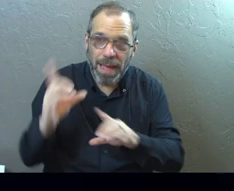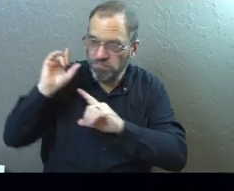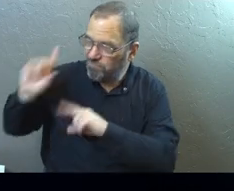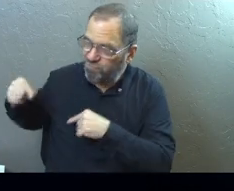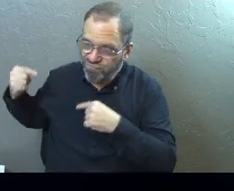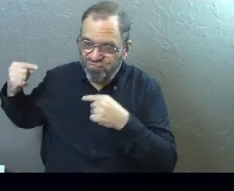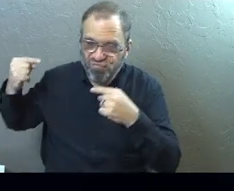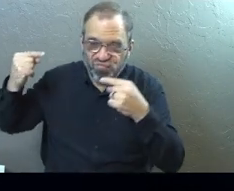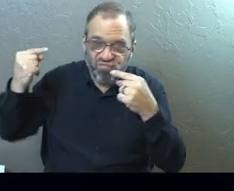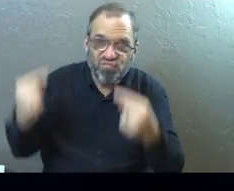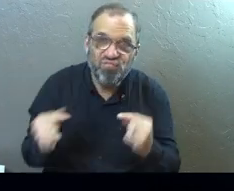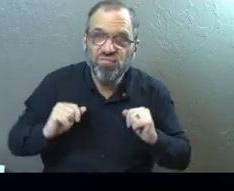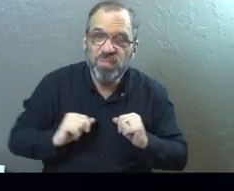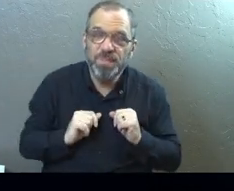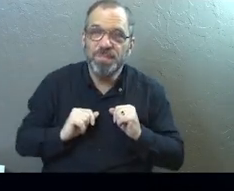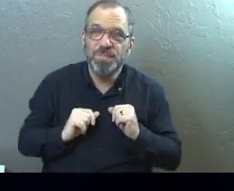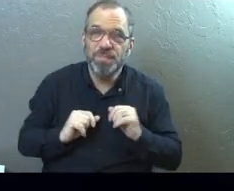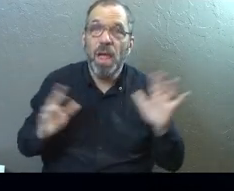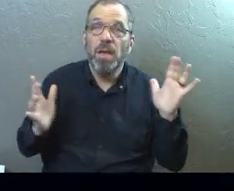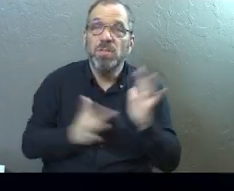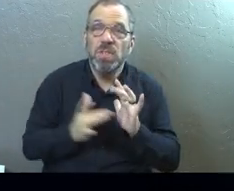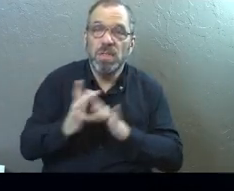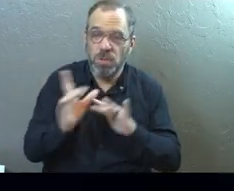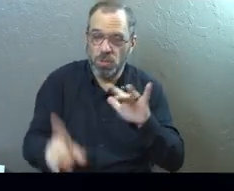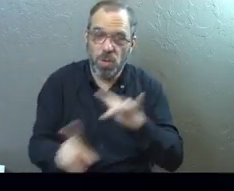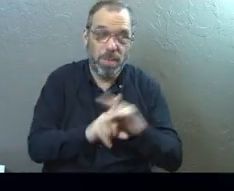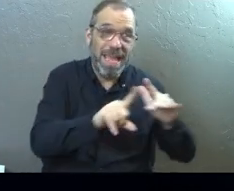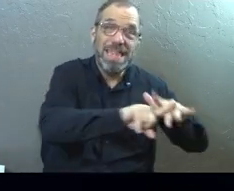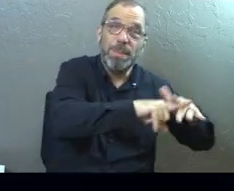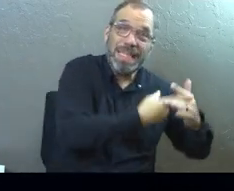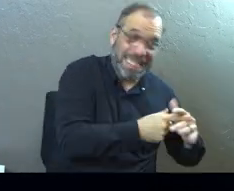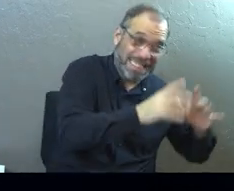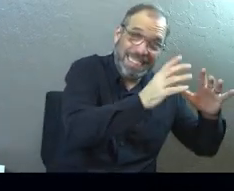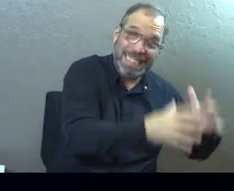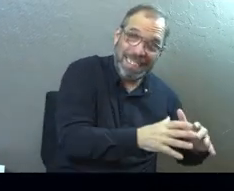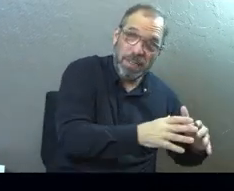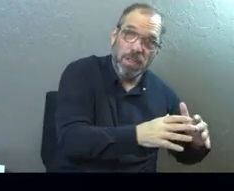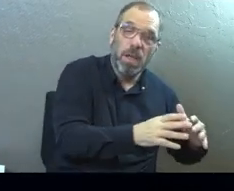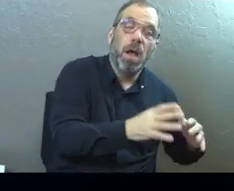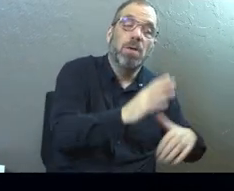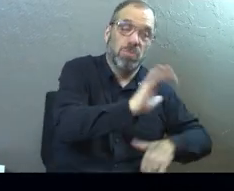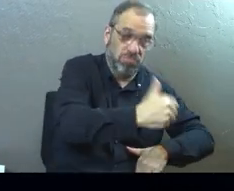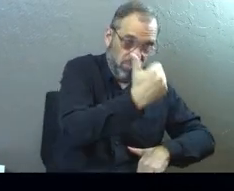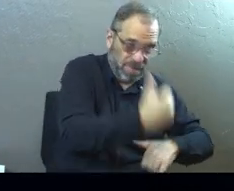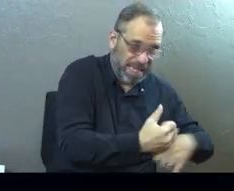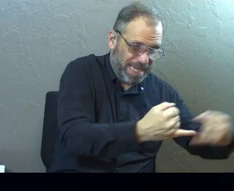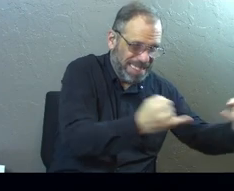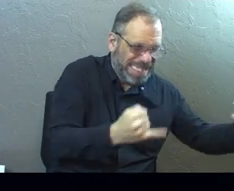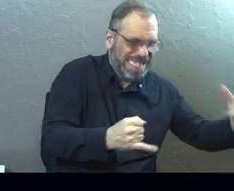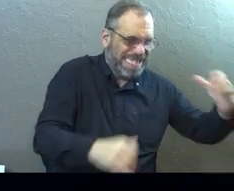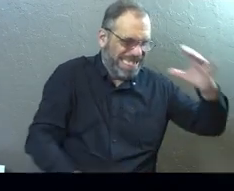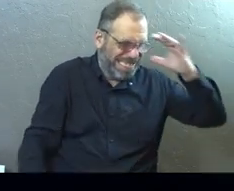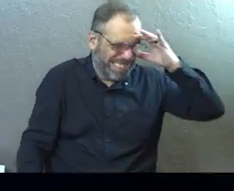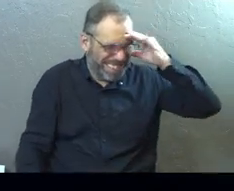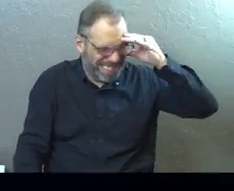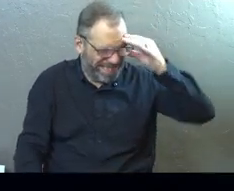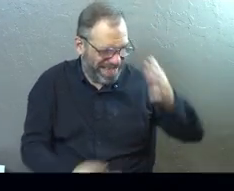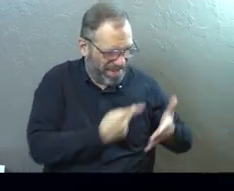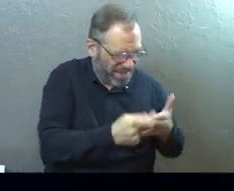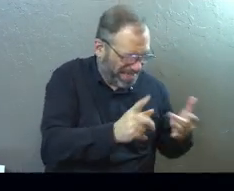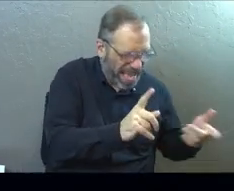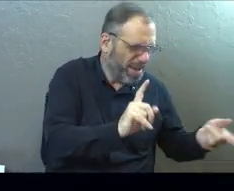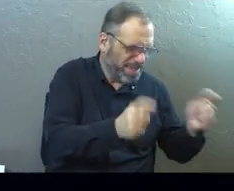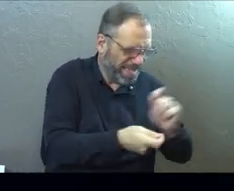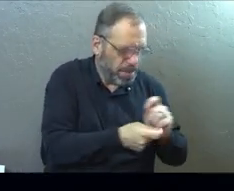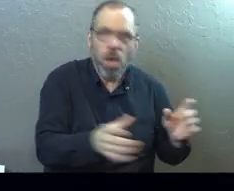all the way. Jesus was there in the very beginning. So as he set these barriers, he didn't go, ah, it's just not working. I'm just going to change it